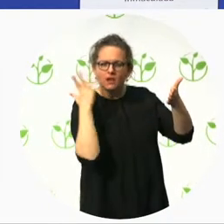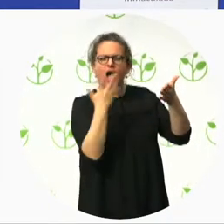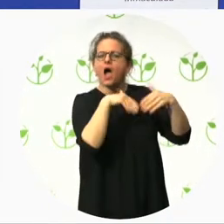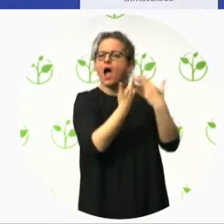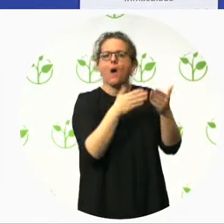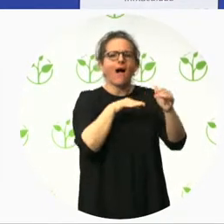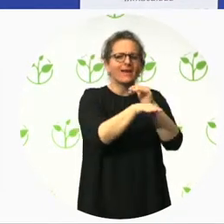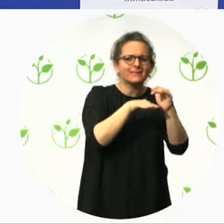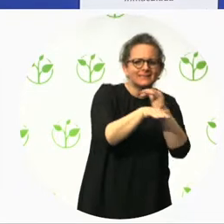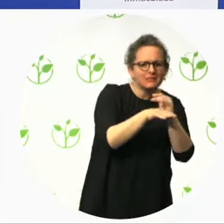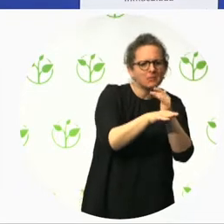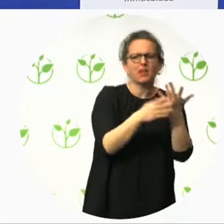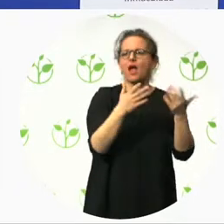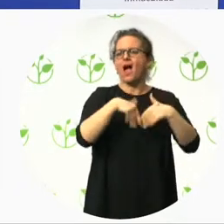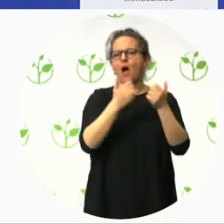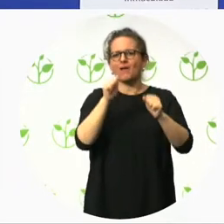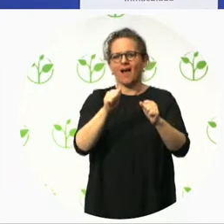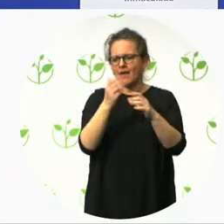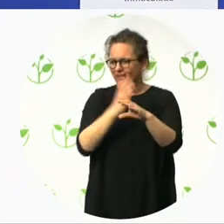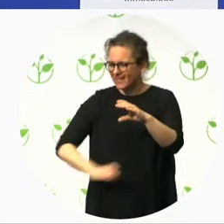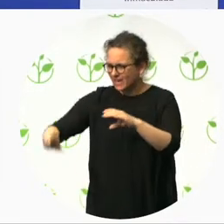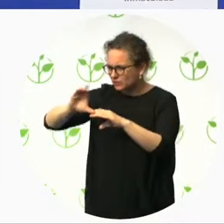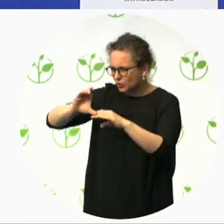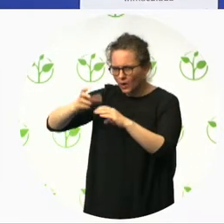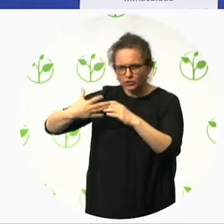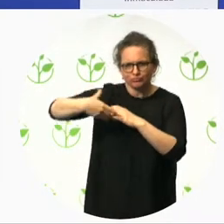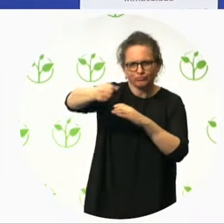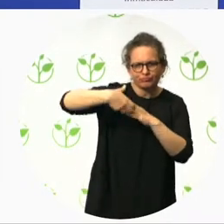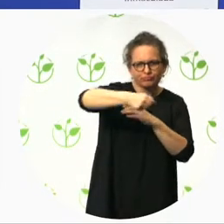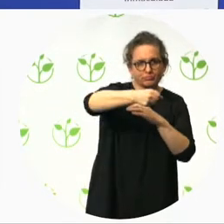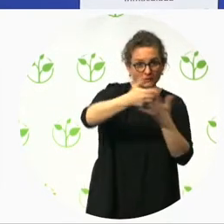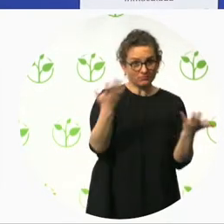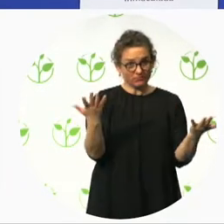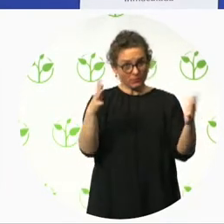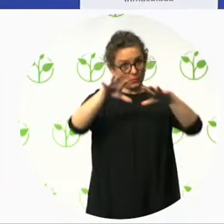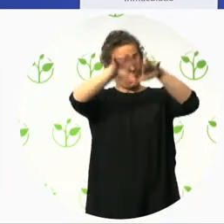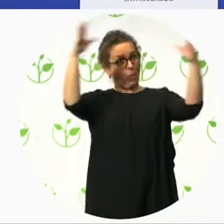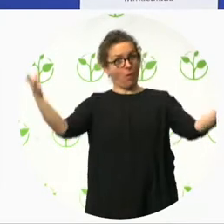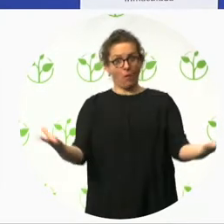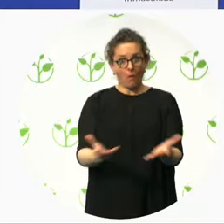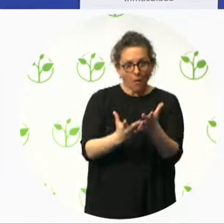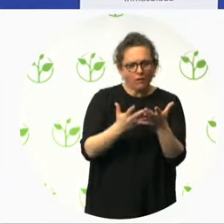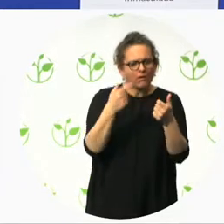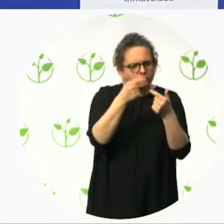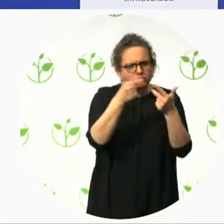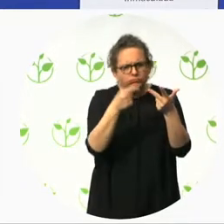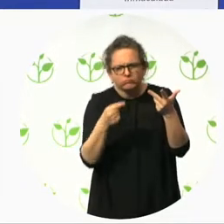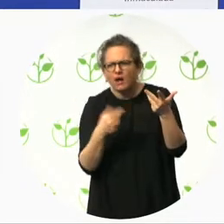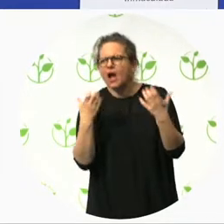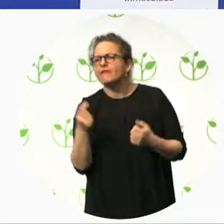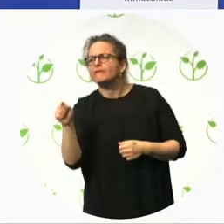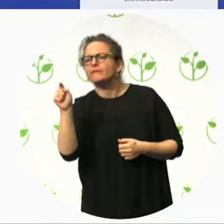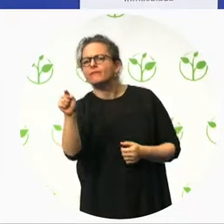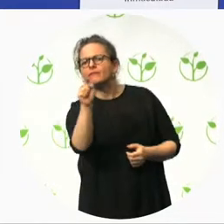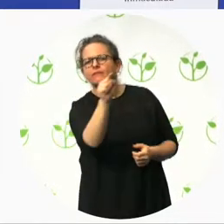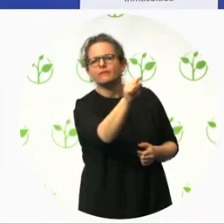standards, worldwide-level standards, aligning with US work